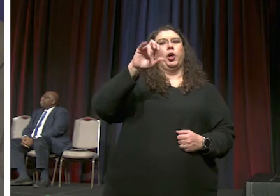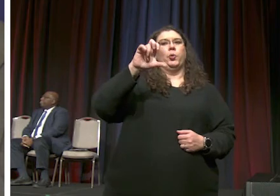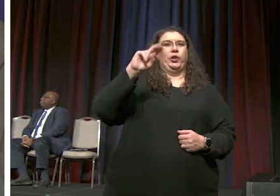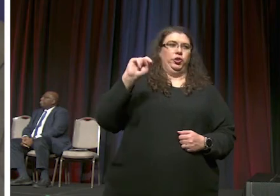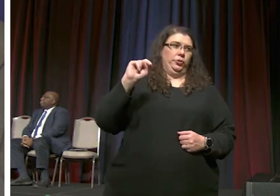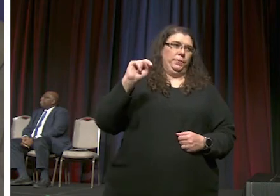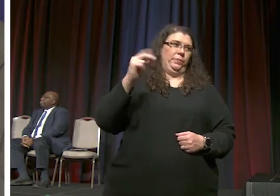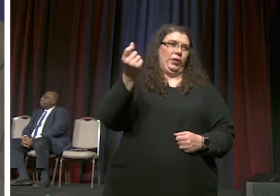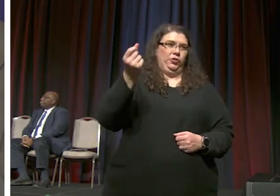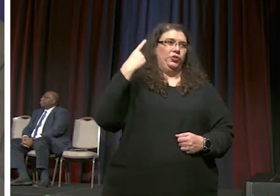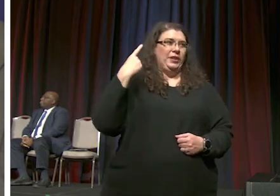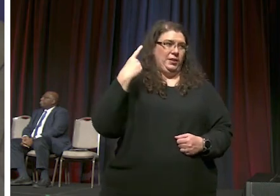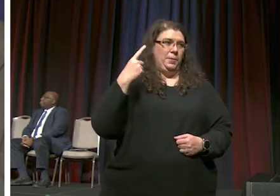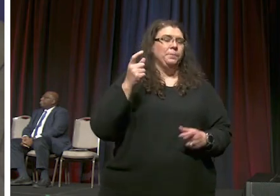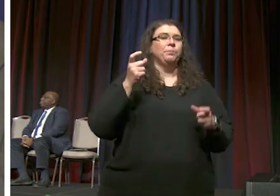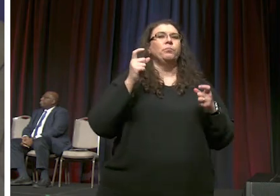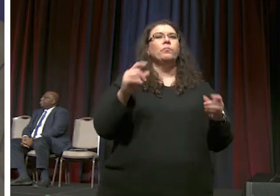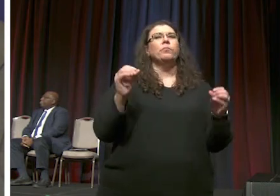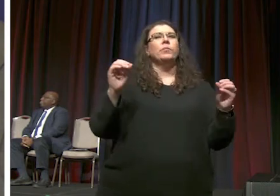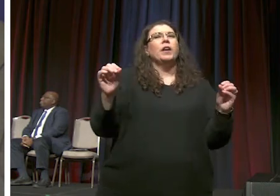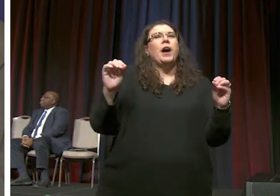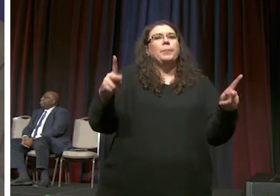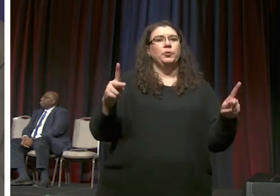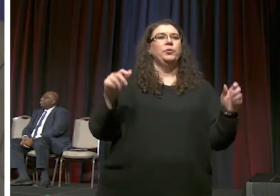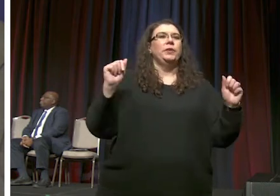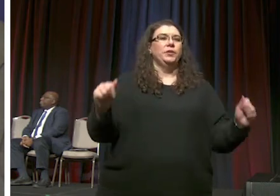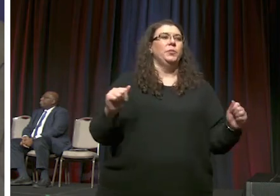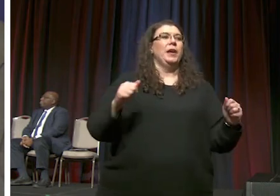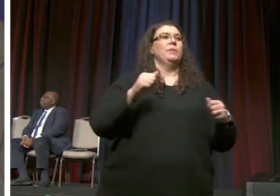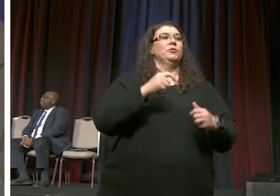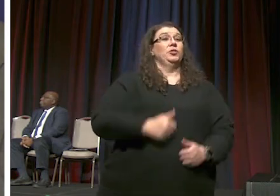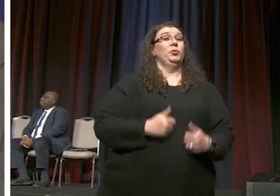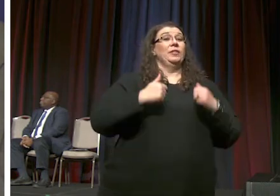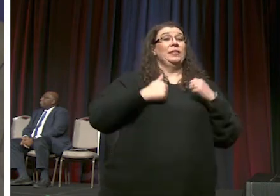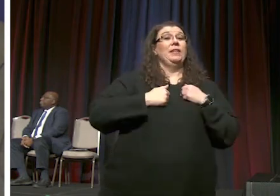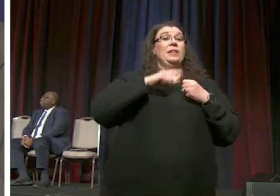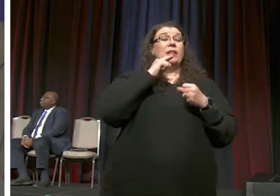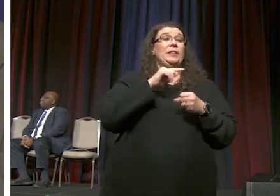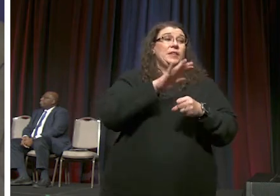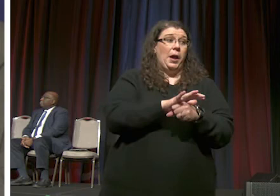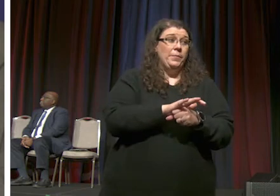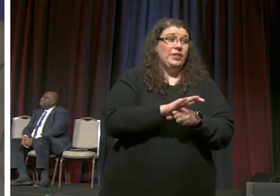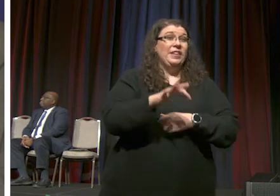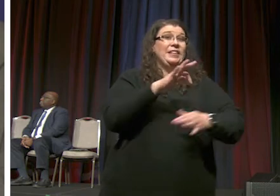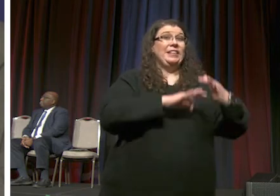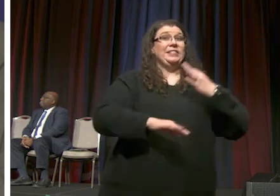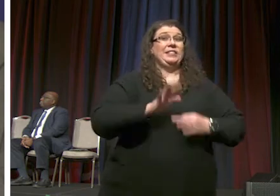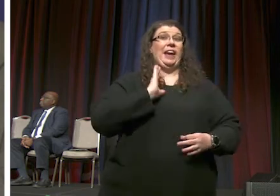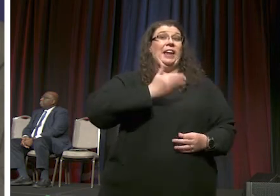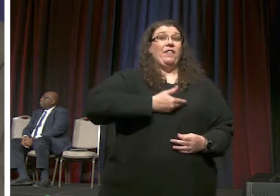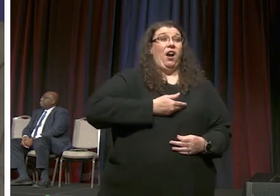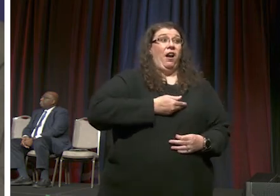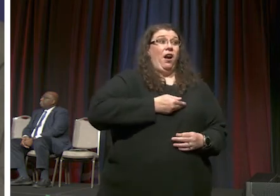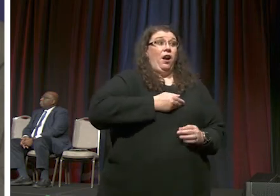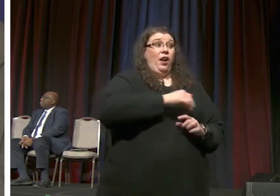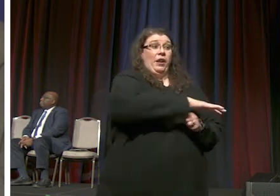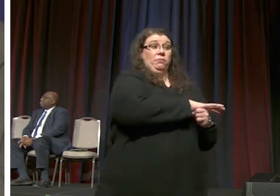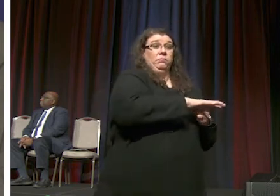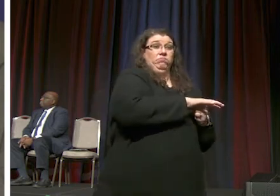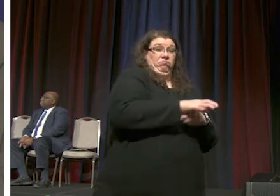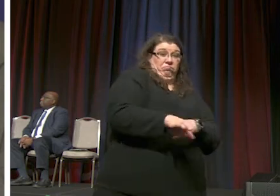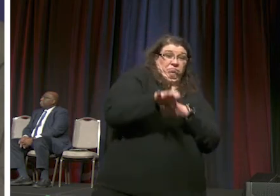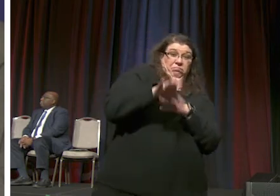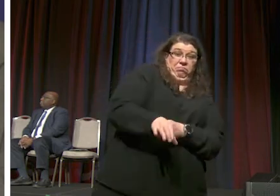this gives us an opportunity to be able to live in covenant instead of exporting our cultural ways of doing things and